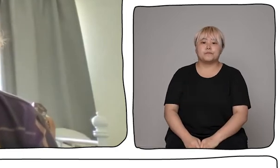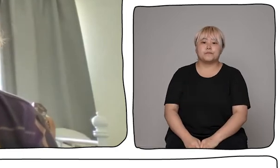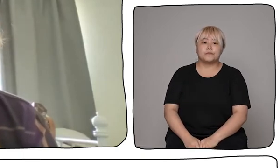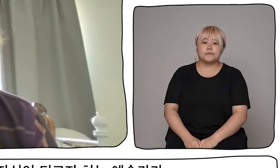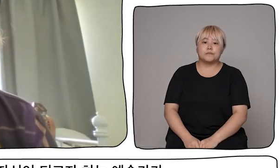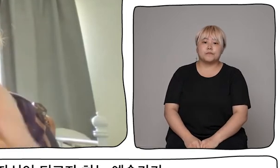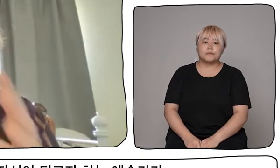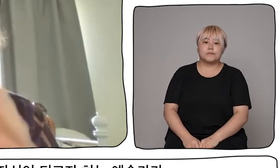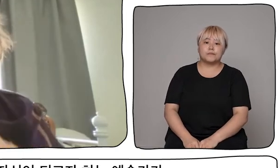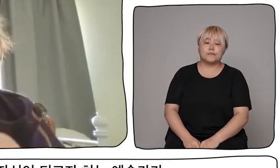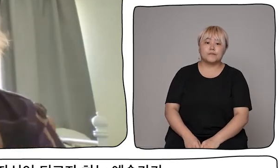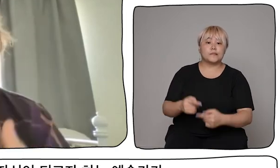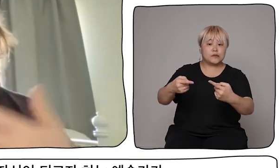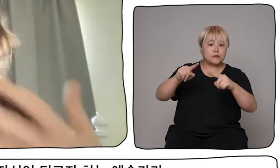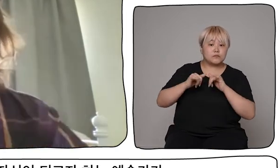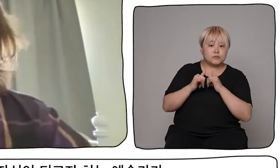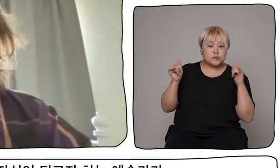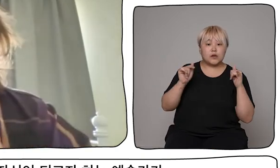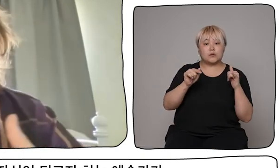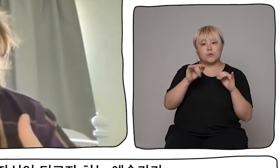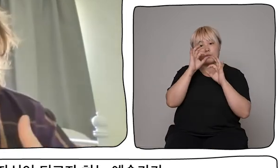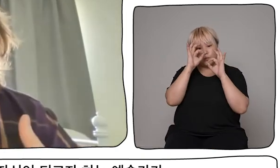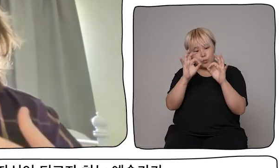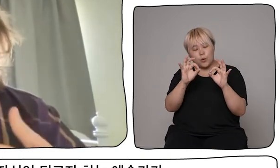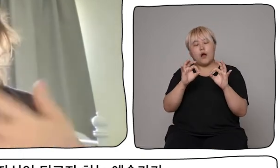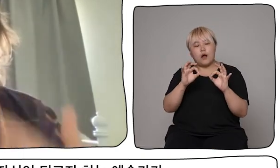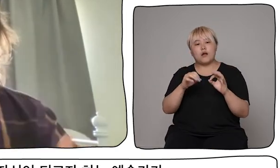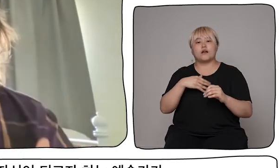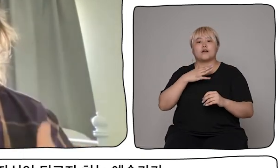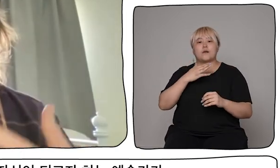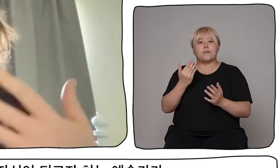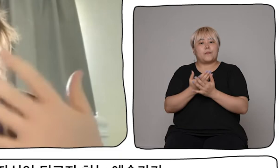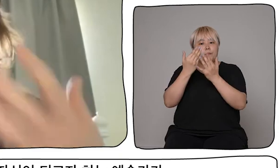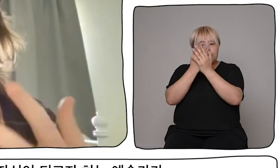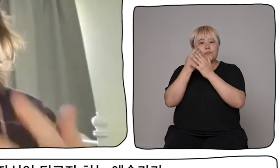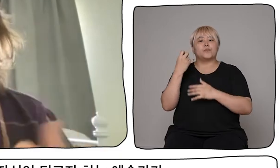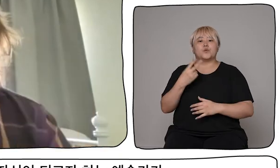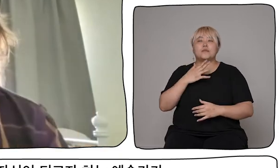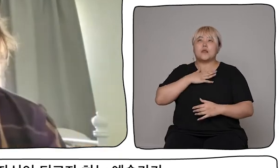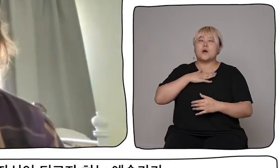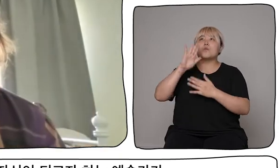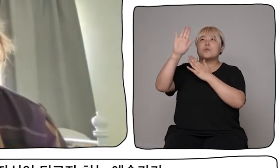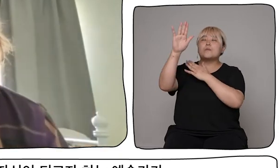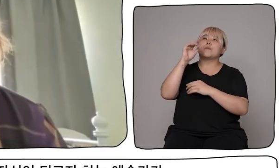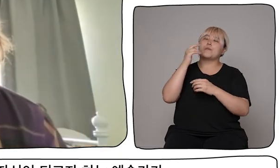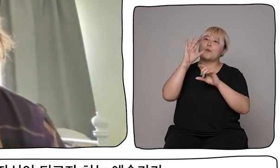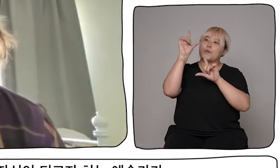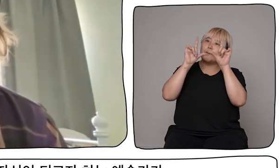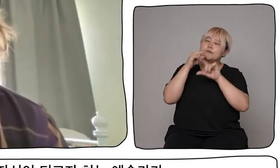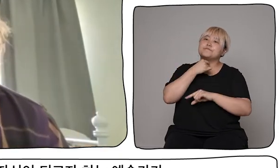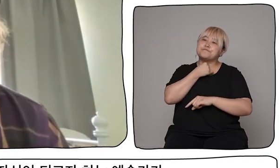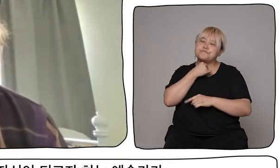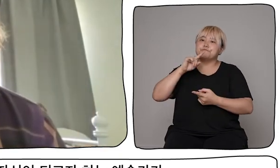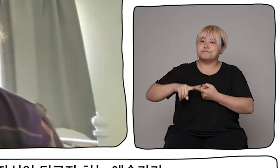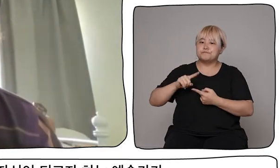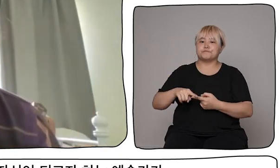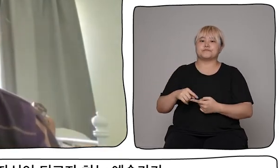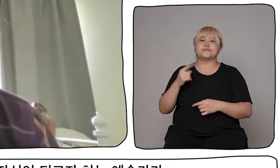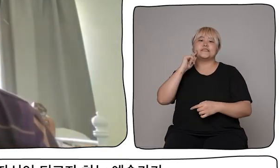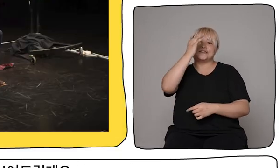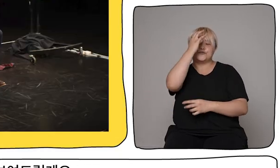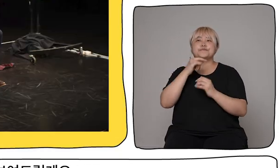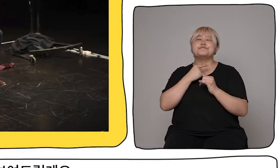every other year, specifically with the aim of allowing artists to develop and become the artist they want to be at the end of that period.